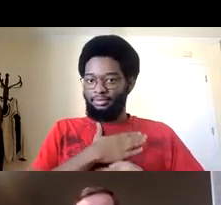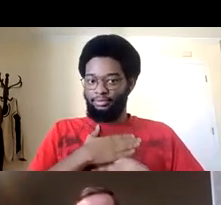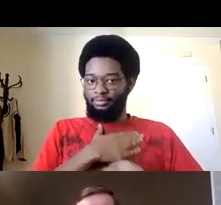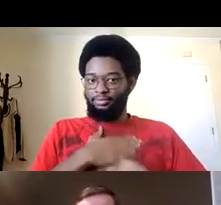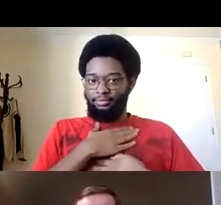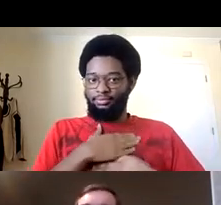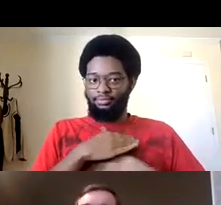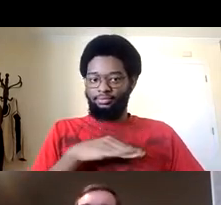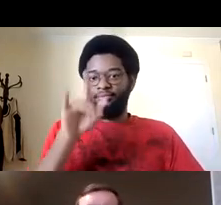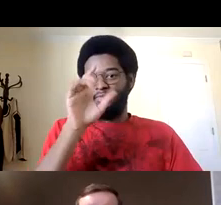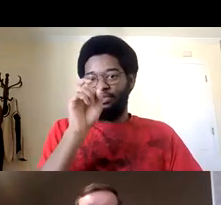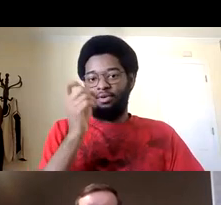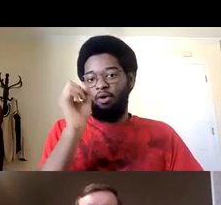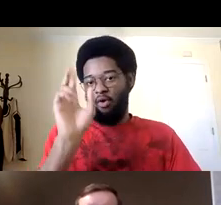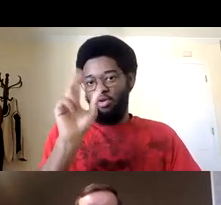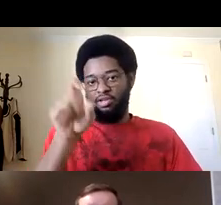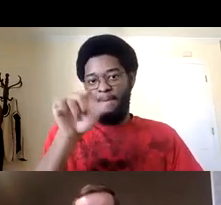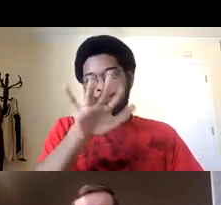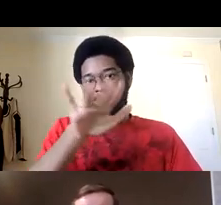and now entertainment